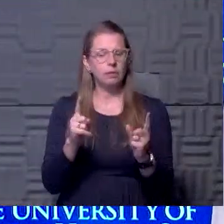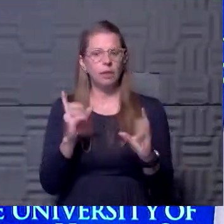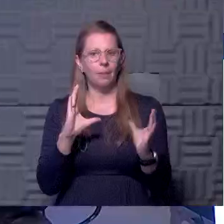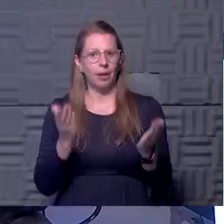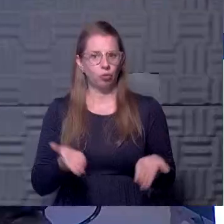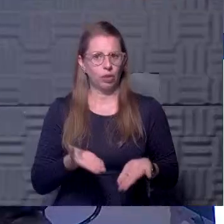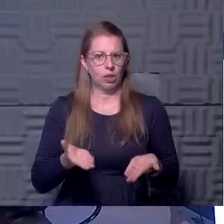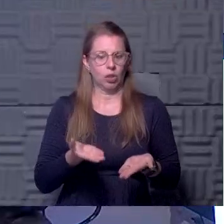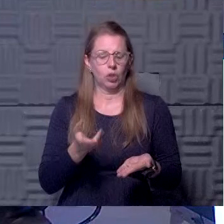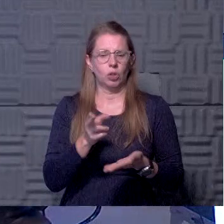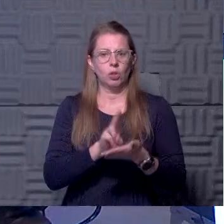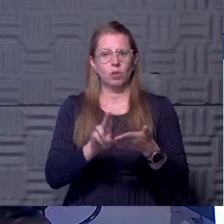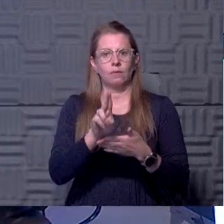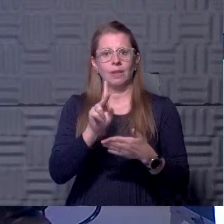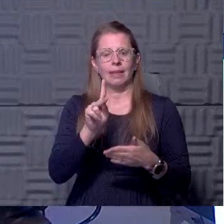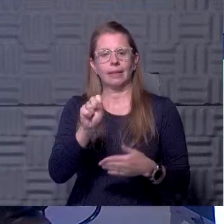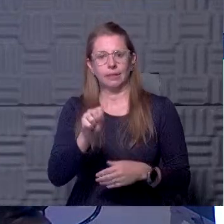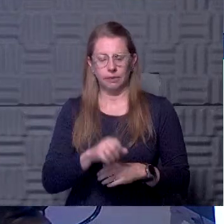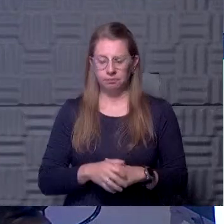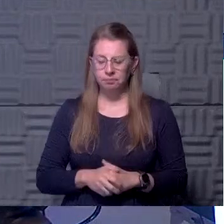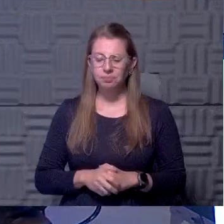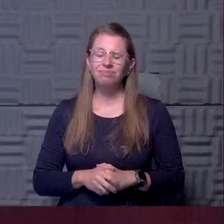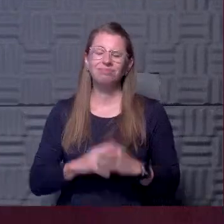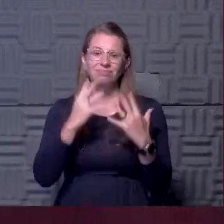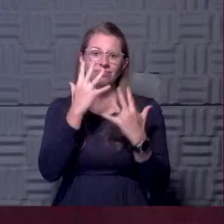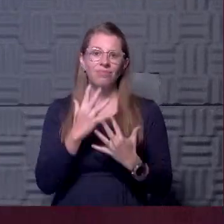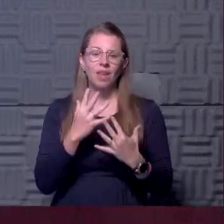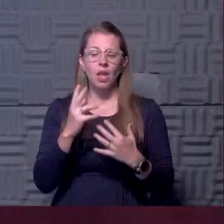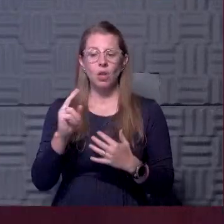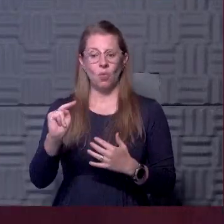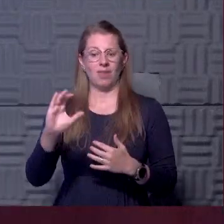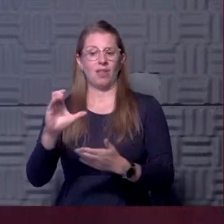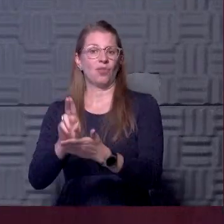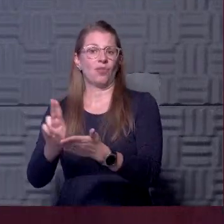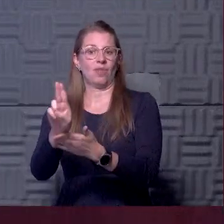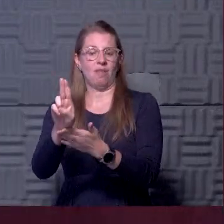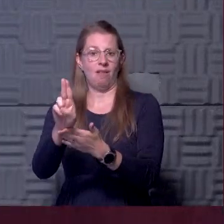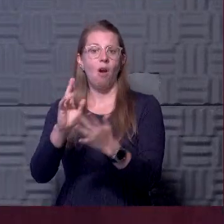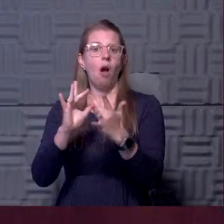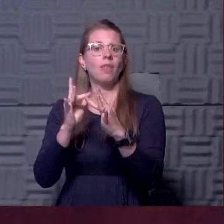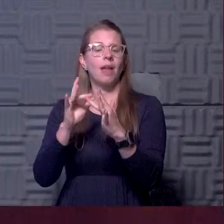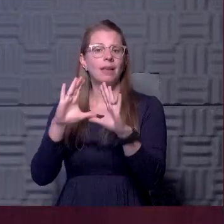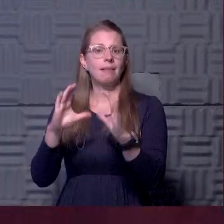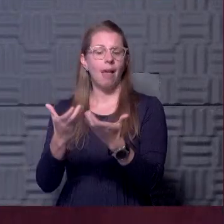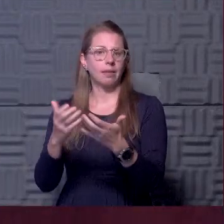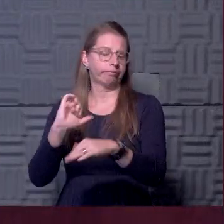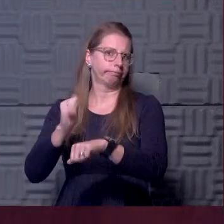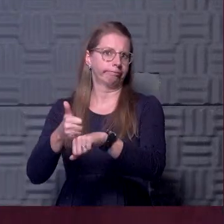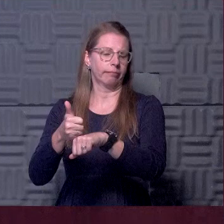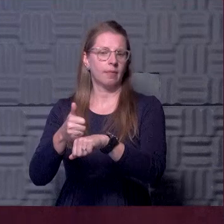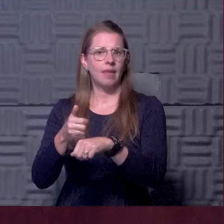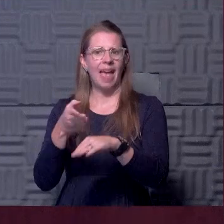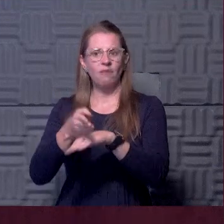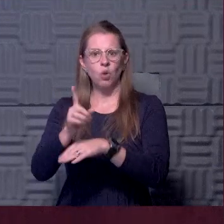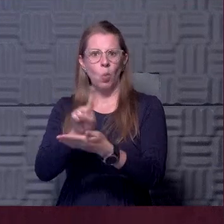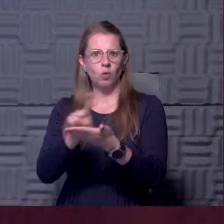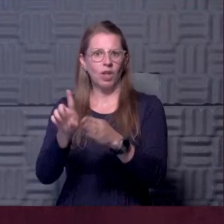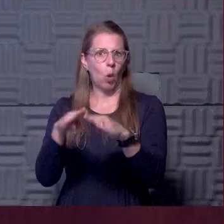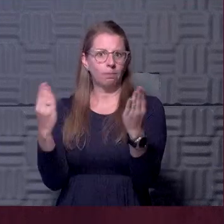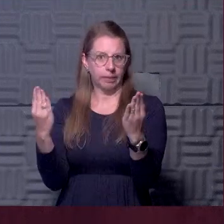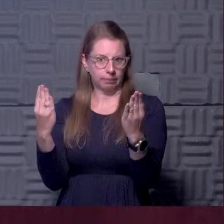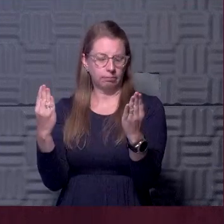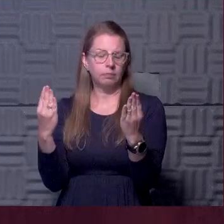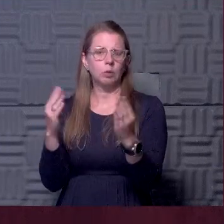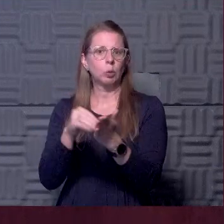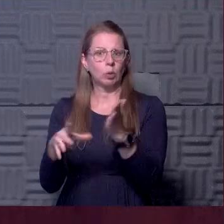here at the University of Kansas? Yeah, so unfortunately the University of North Carolina went to all online classes yesterday after just about a week of being